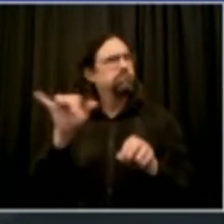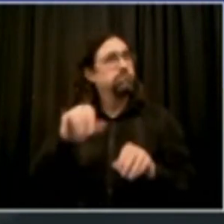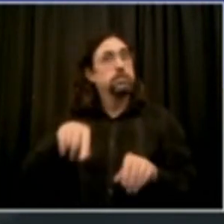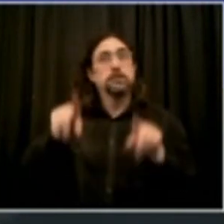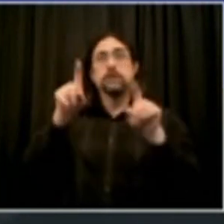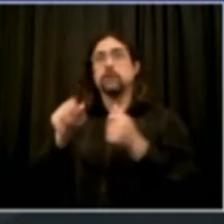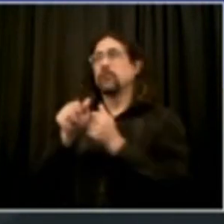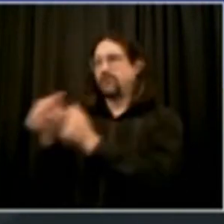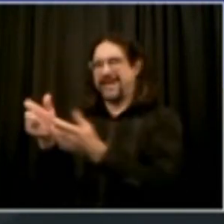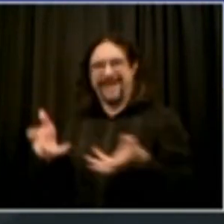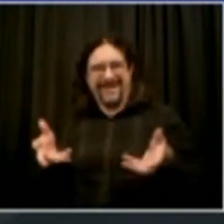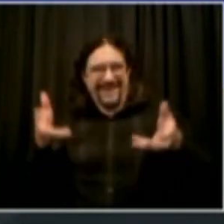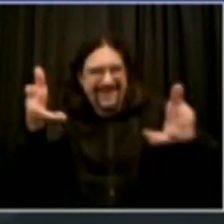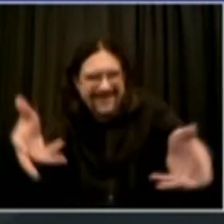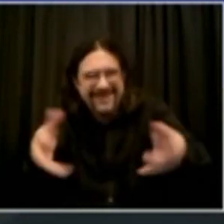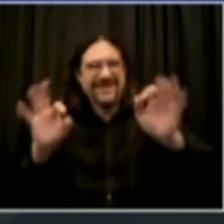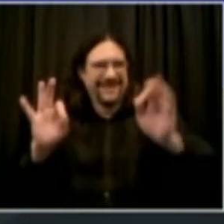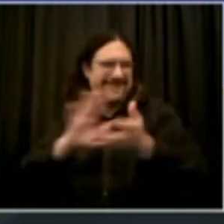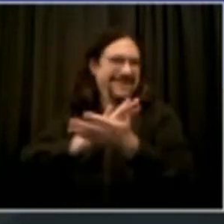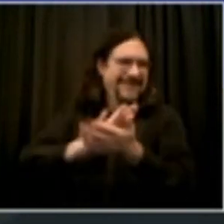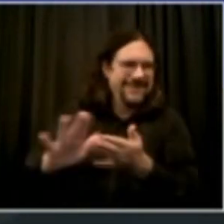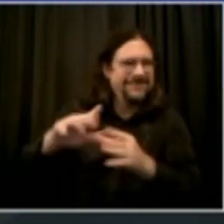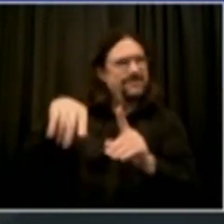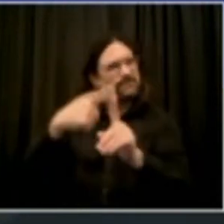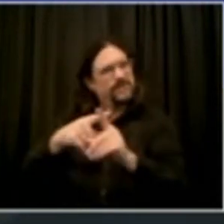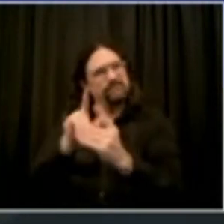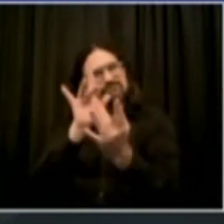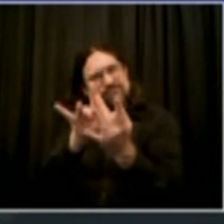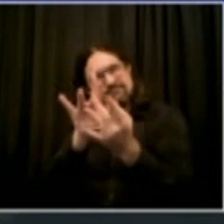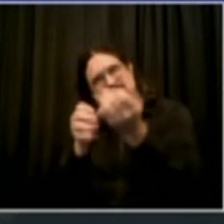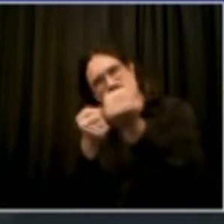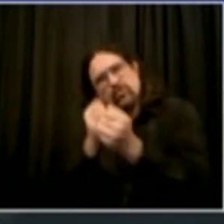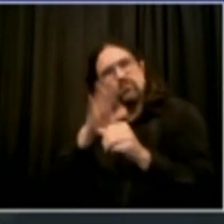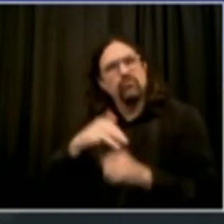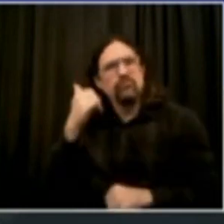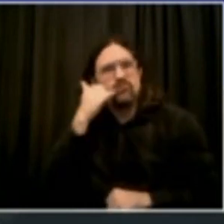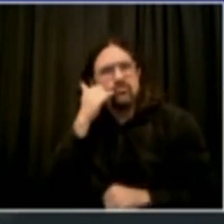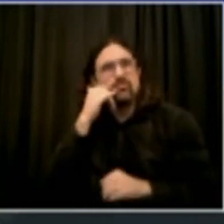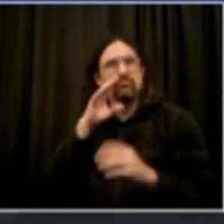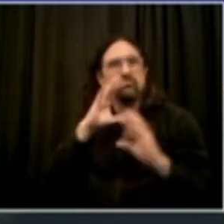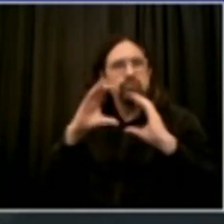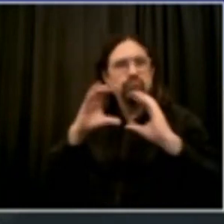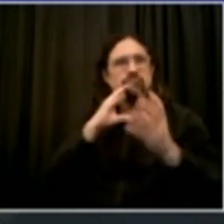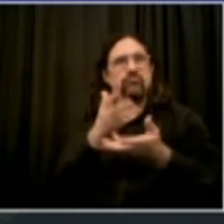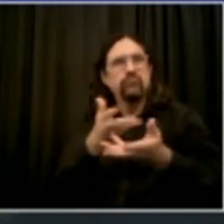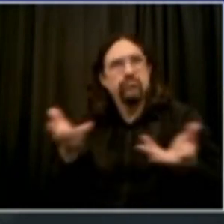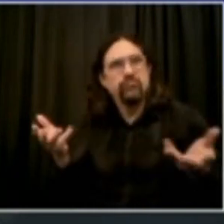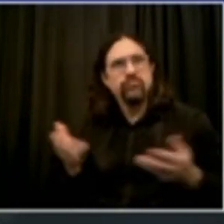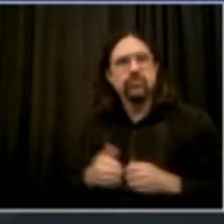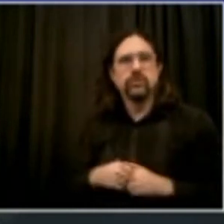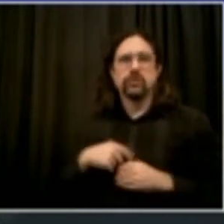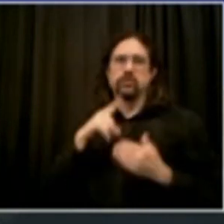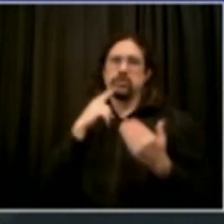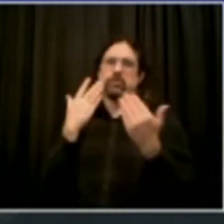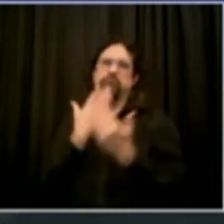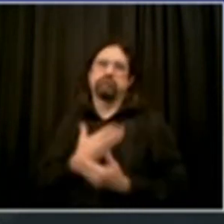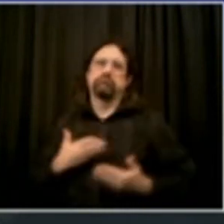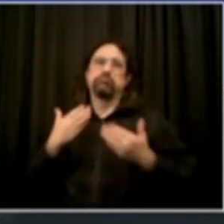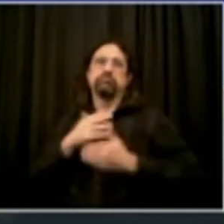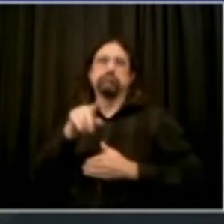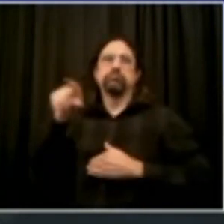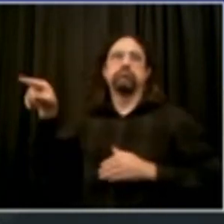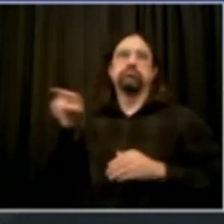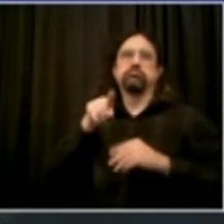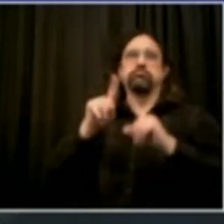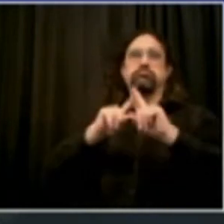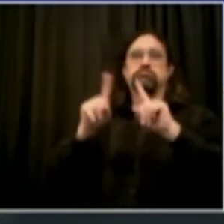of the work that the 15 community-based organizations who form our core of over 200 resource navigators for the relationships they've built to